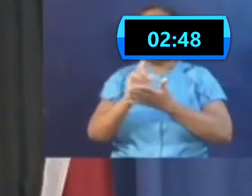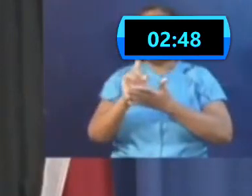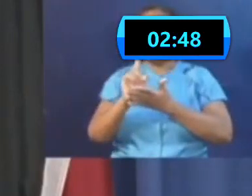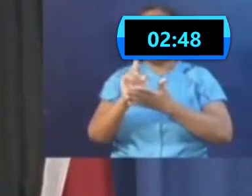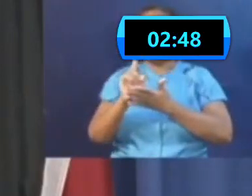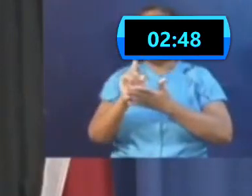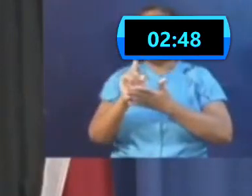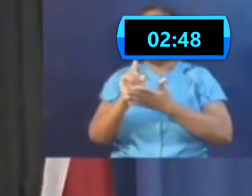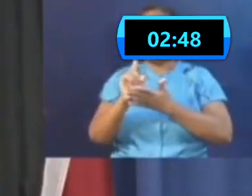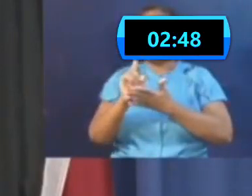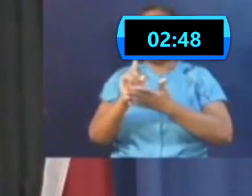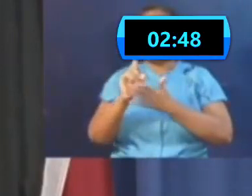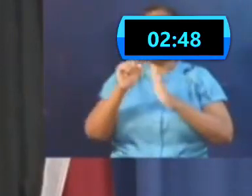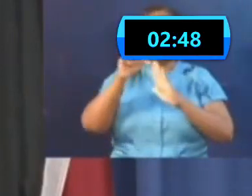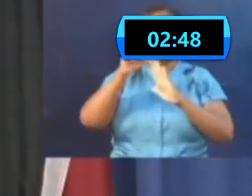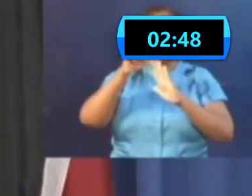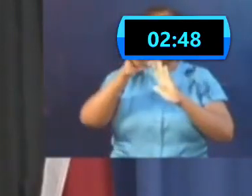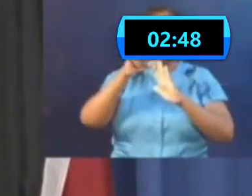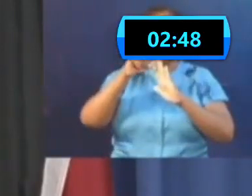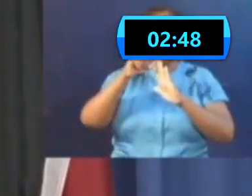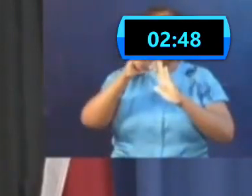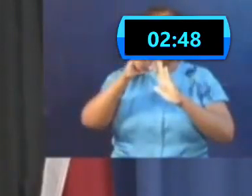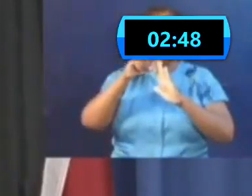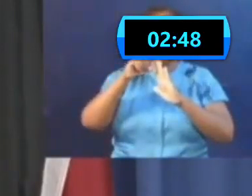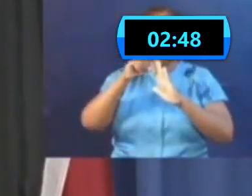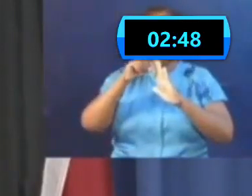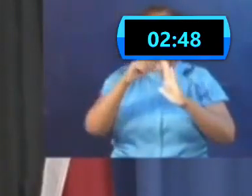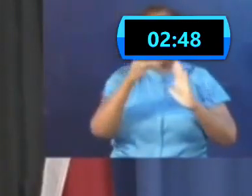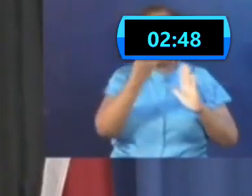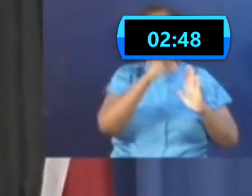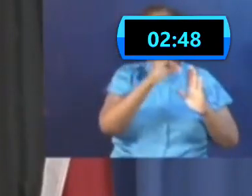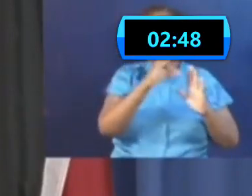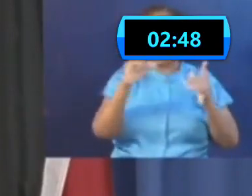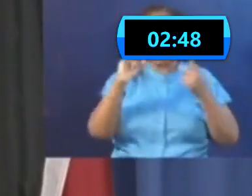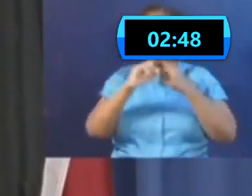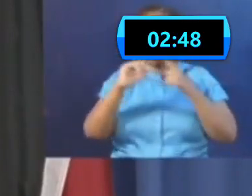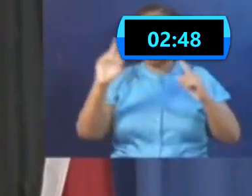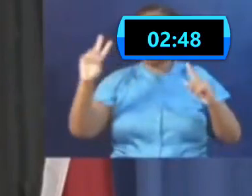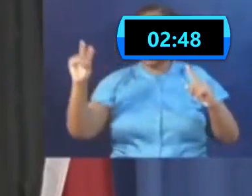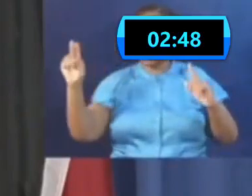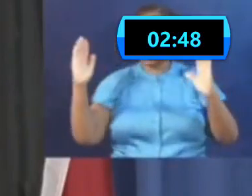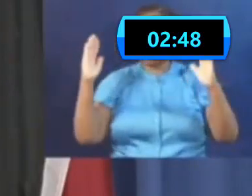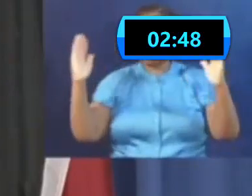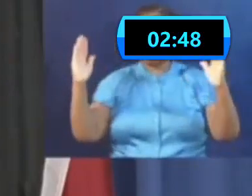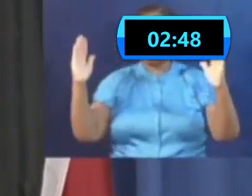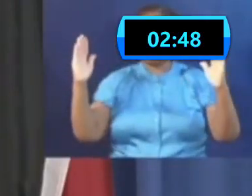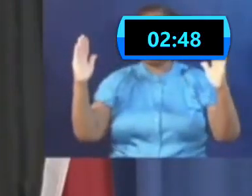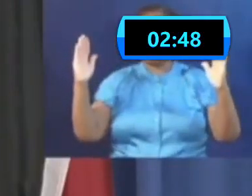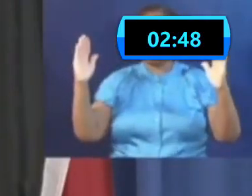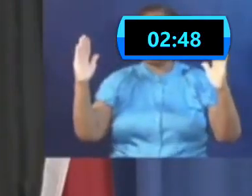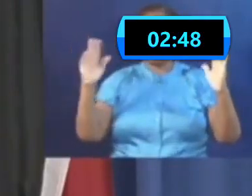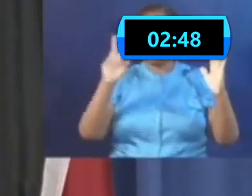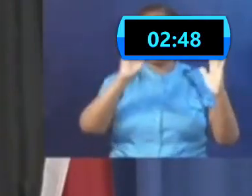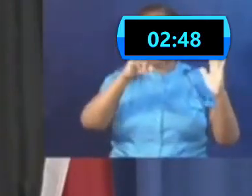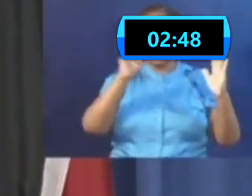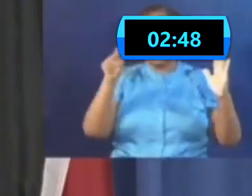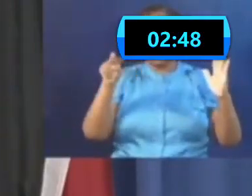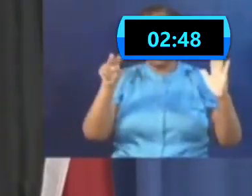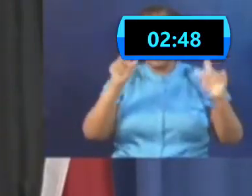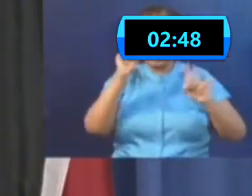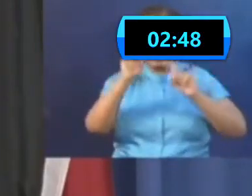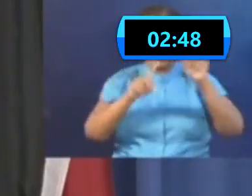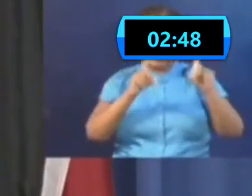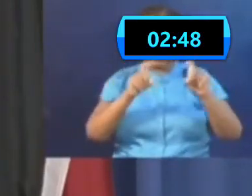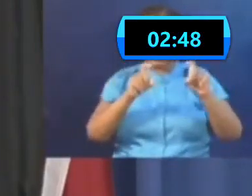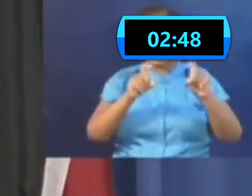the period 17th to the 22nd. And our testing now is occurring between the 22nd and the 28th. So once that is populated, in about a